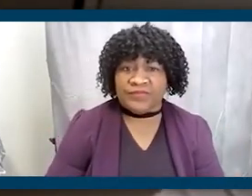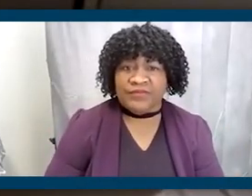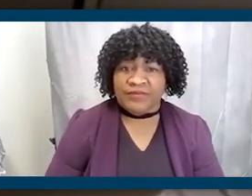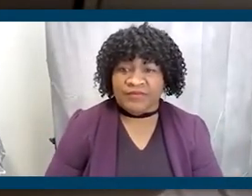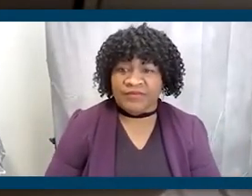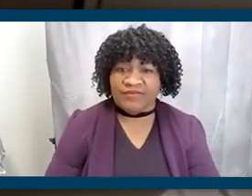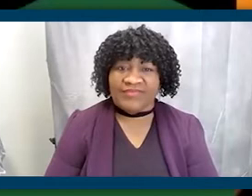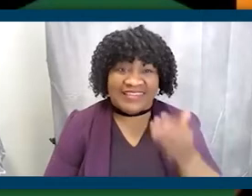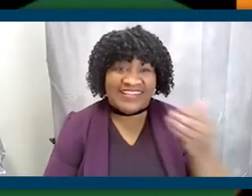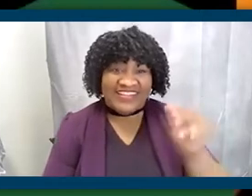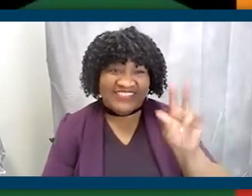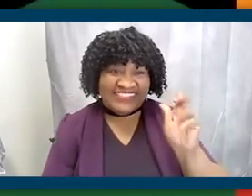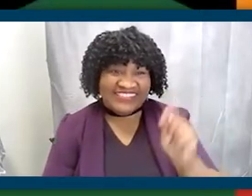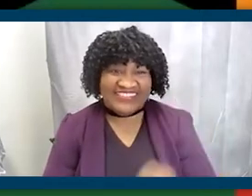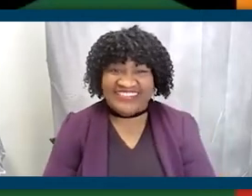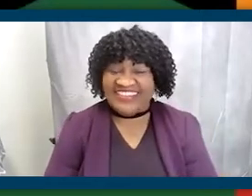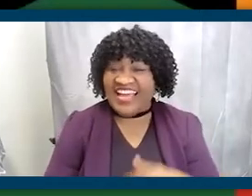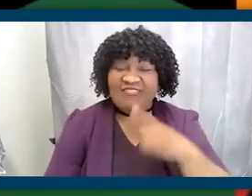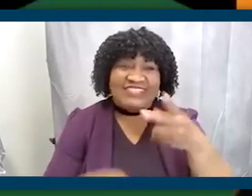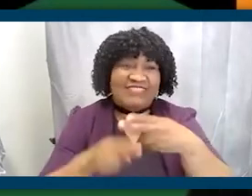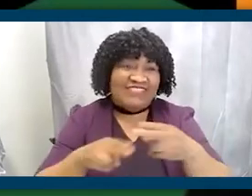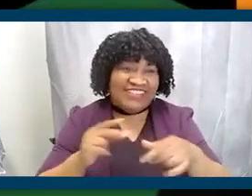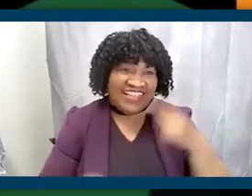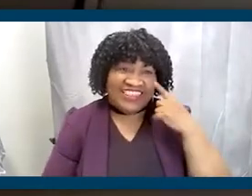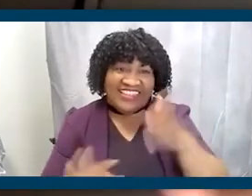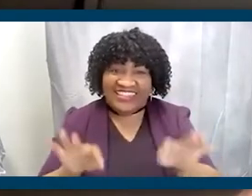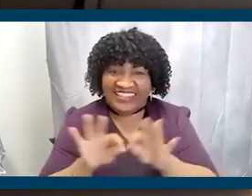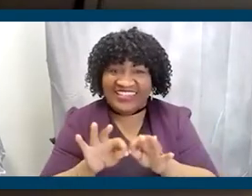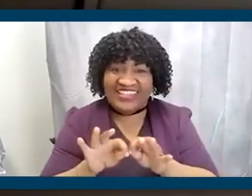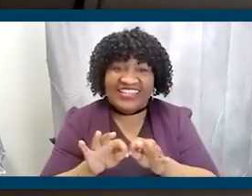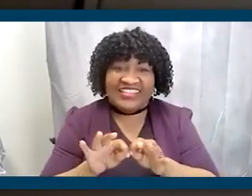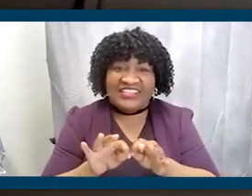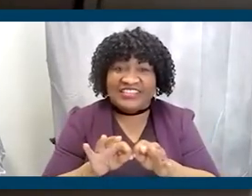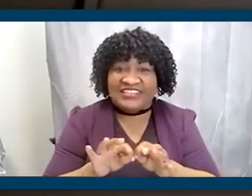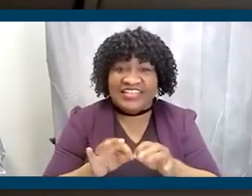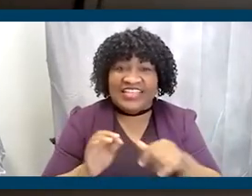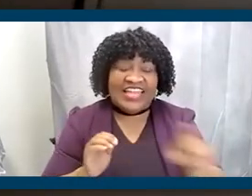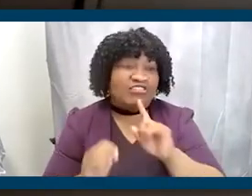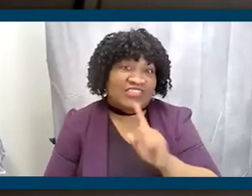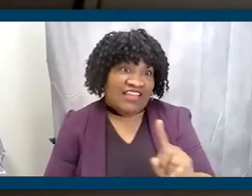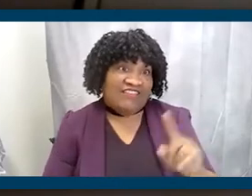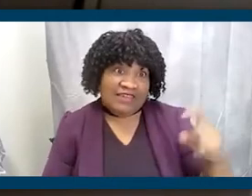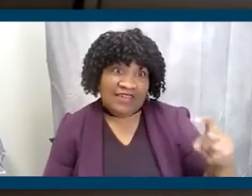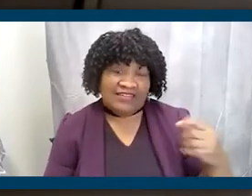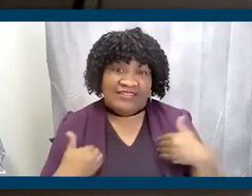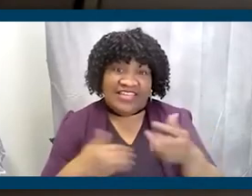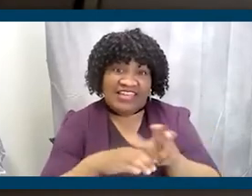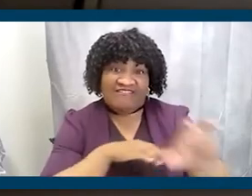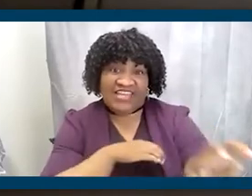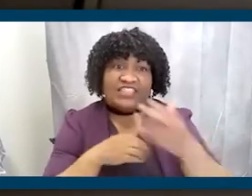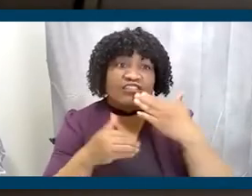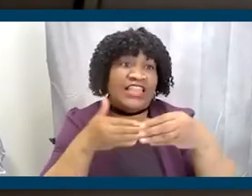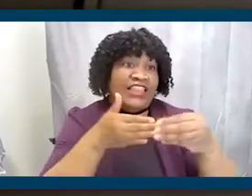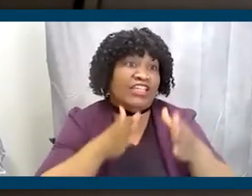Go ahead, Vincent. Well, I'll just say briefly, I, I think, you know, it, you definitely have to invest in leaders,